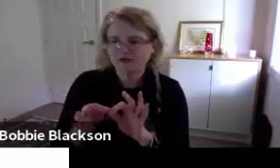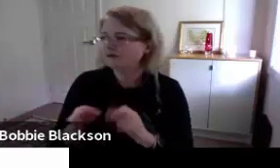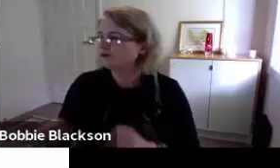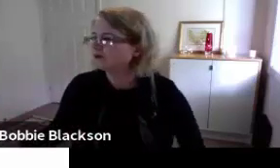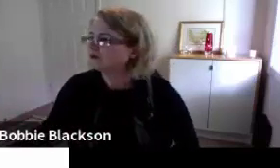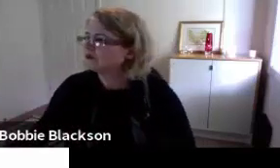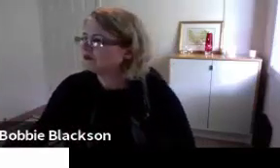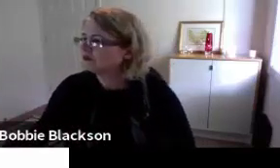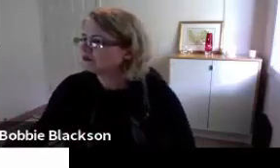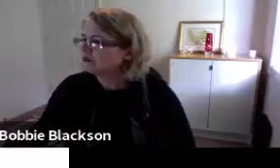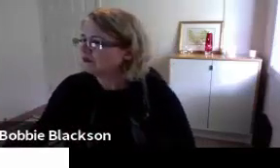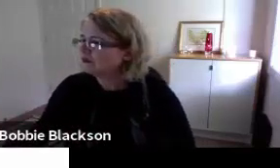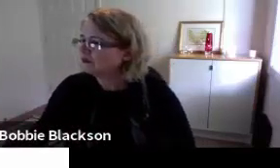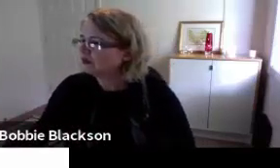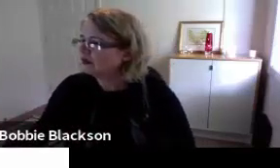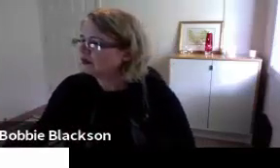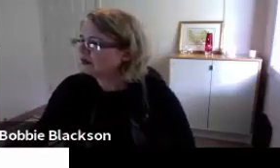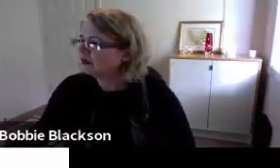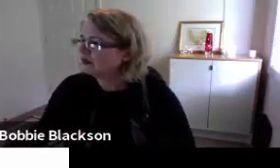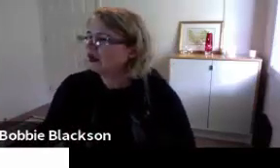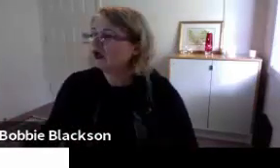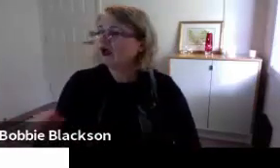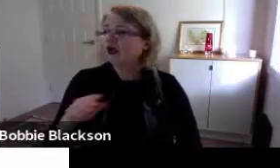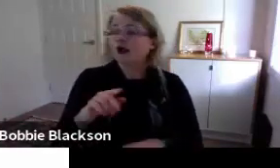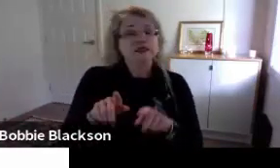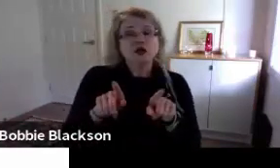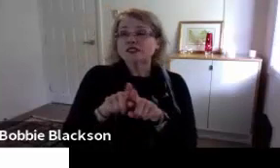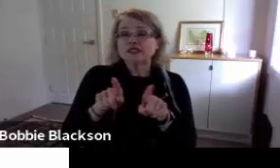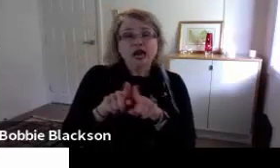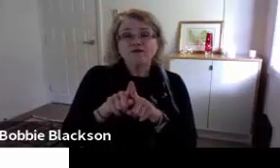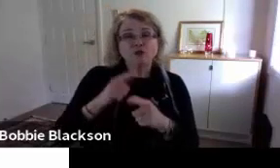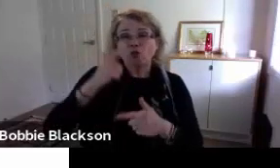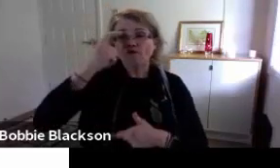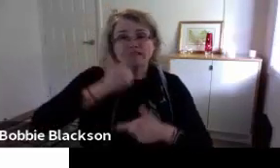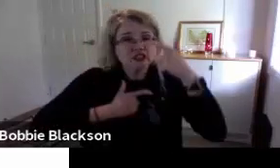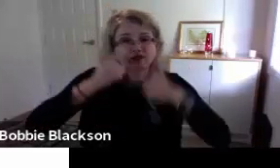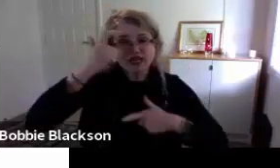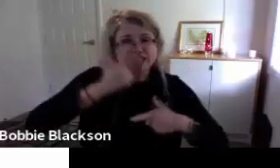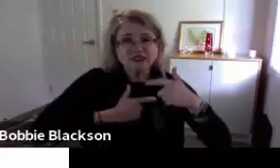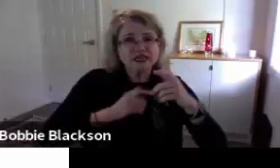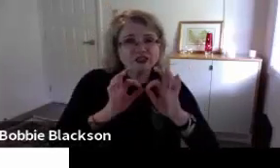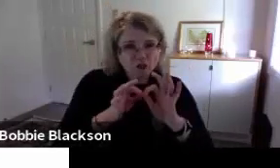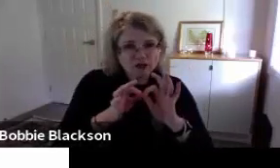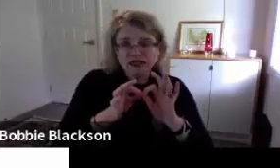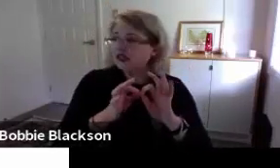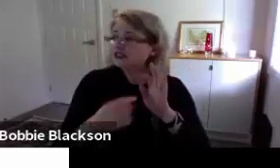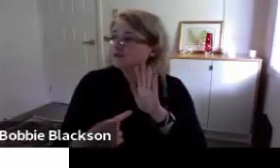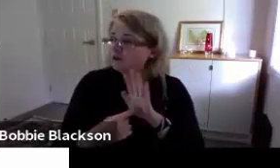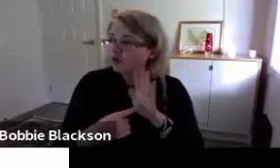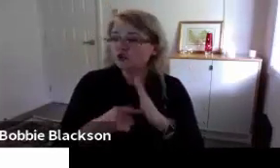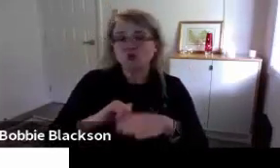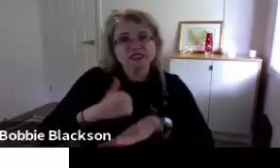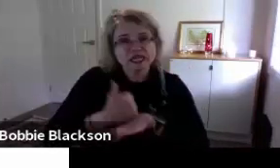Especially if there's a replacement interpreter, it's important that the coordinator make sure that the interpreter that is